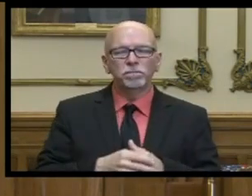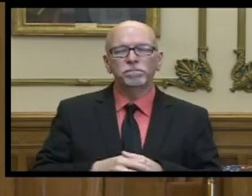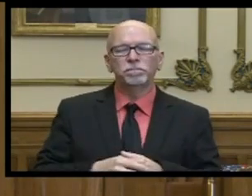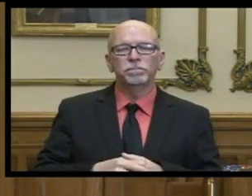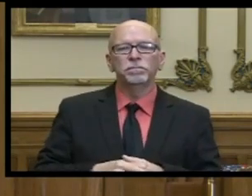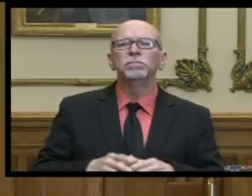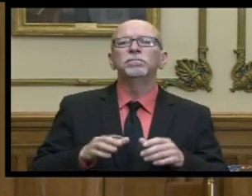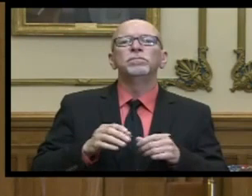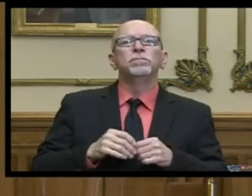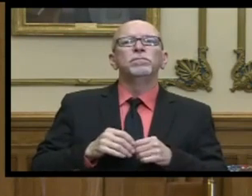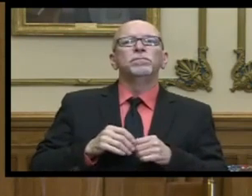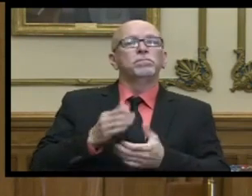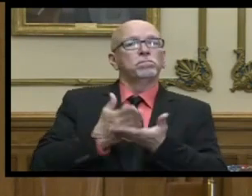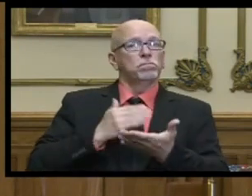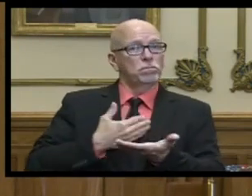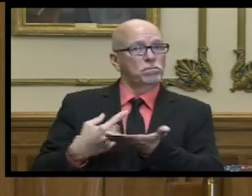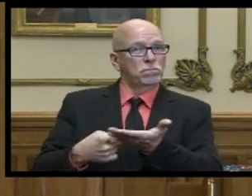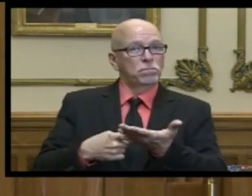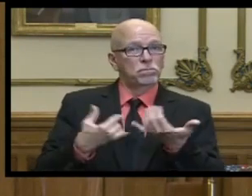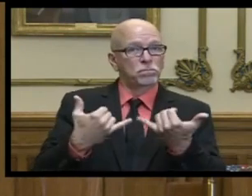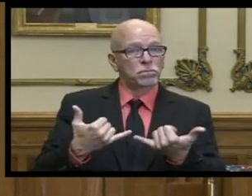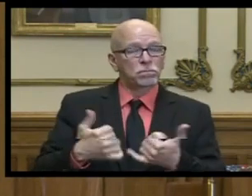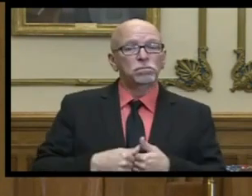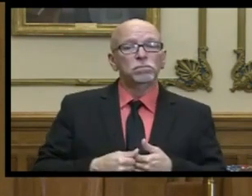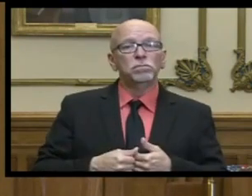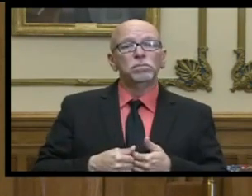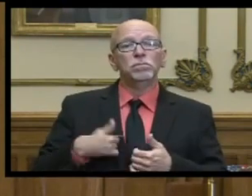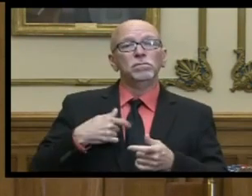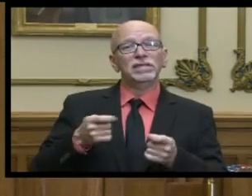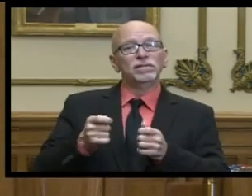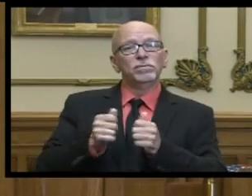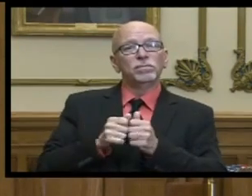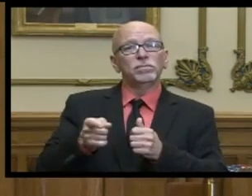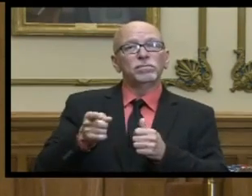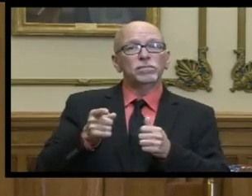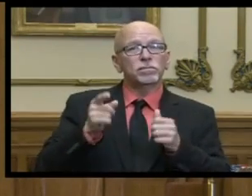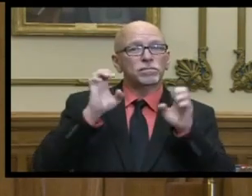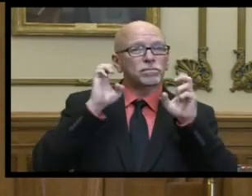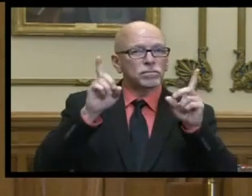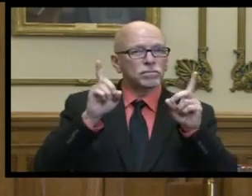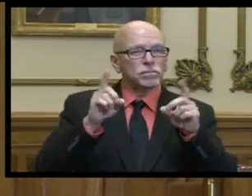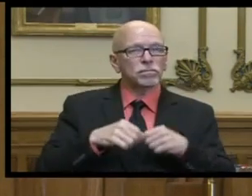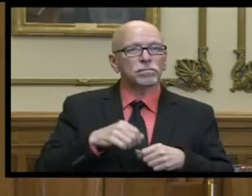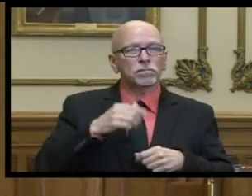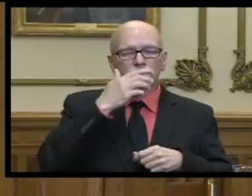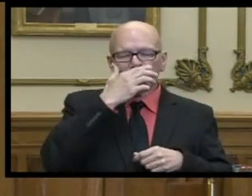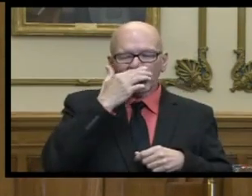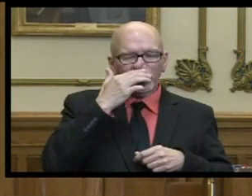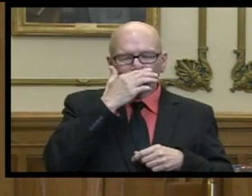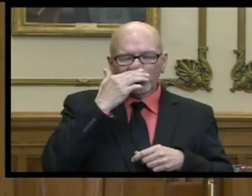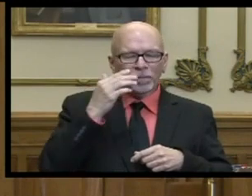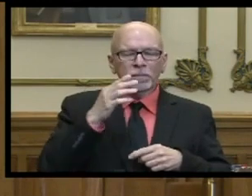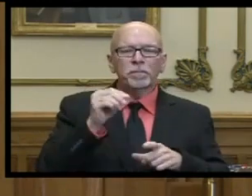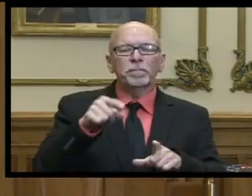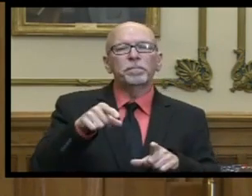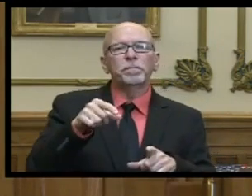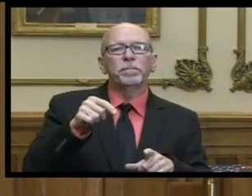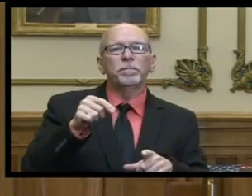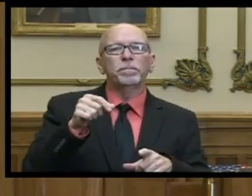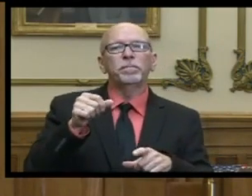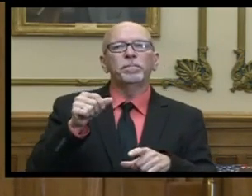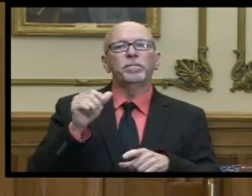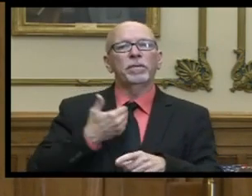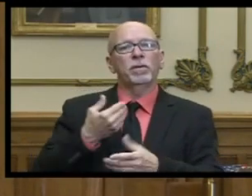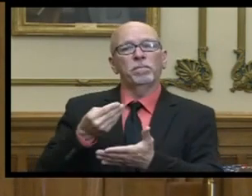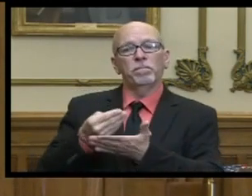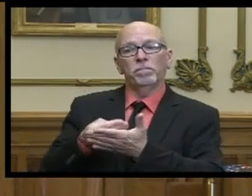uh part of the discussion today uh was dealing with uh education and uh the reserve